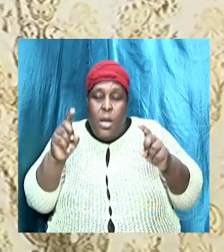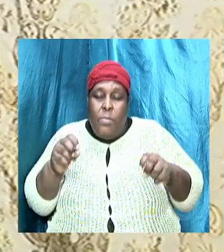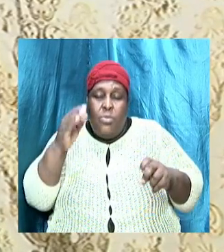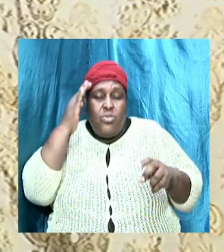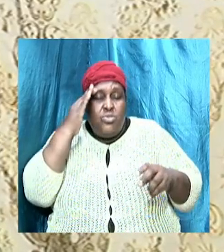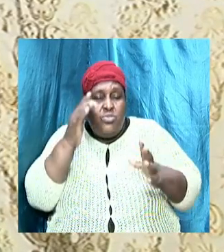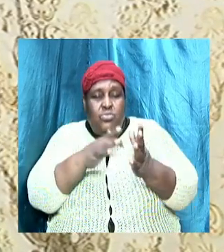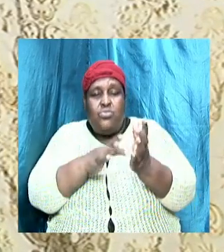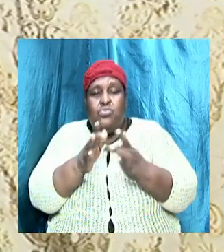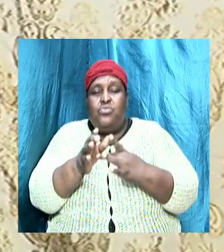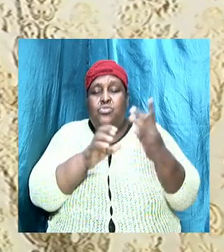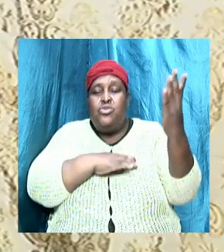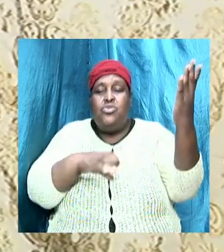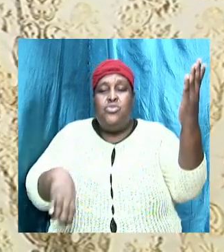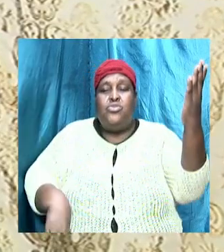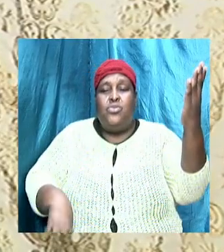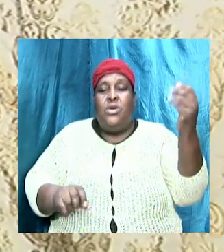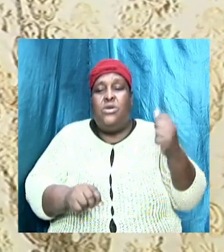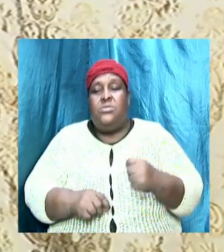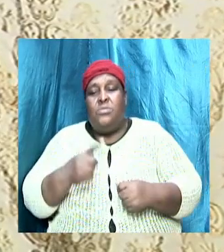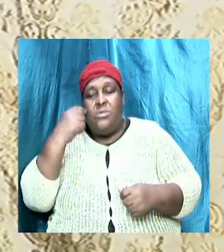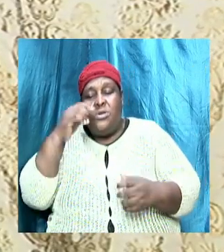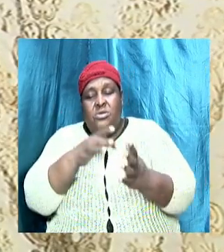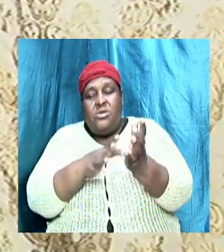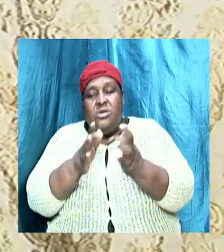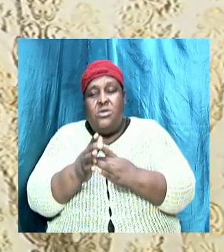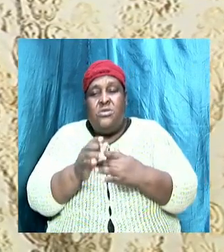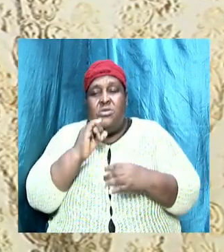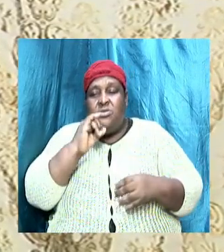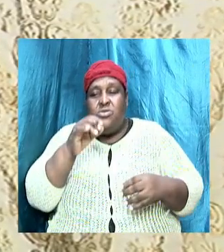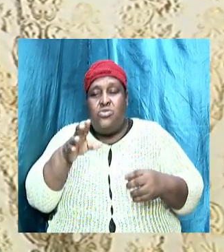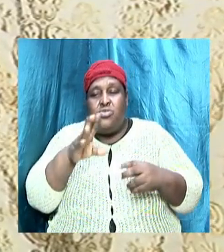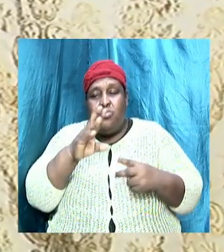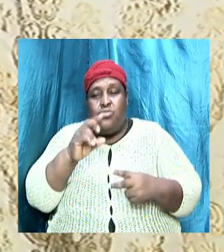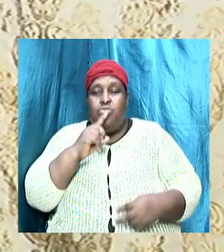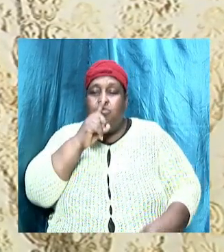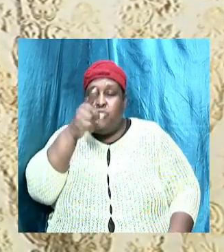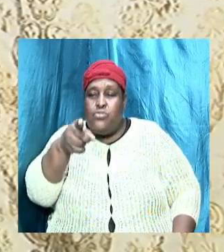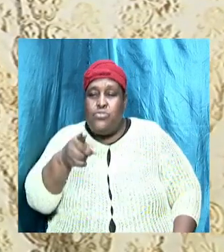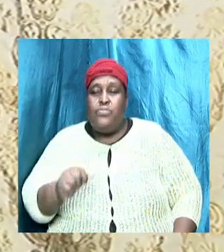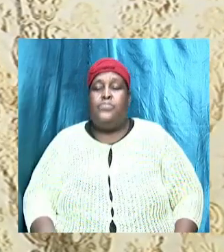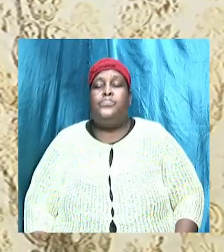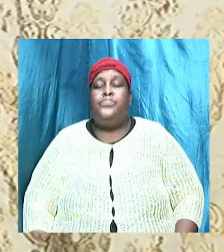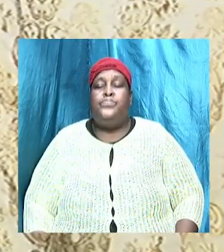he is truth. Amen. And so we look last week and we